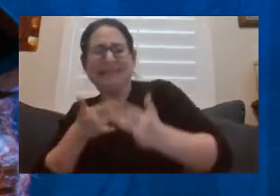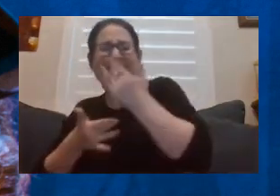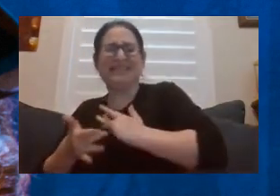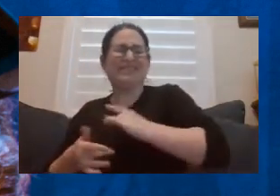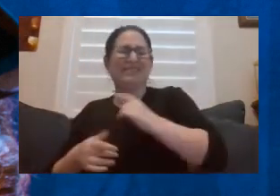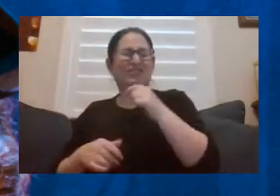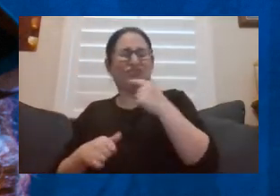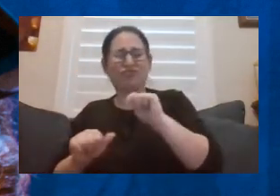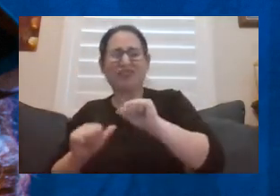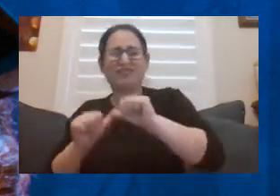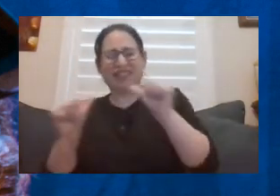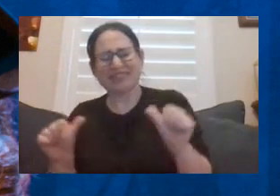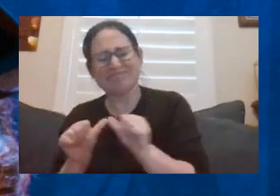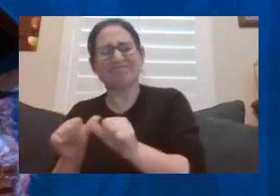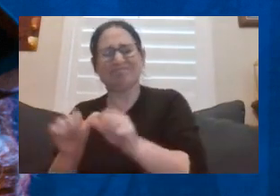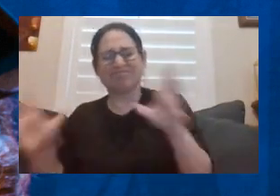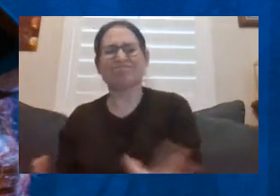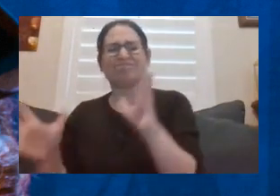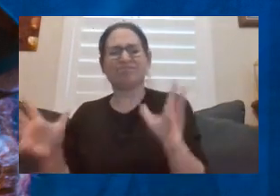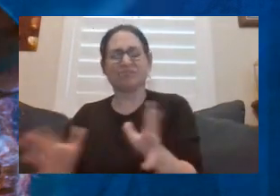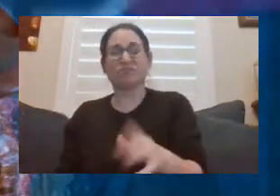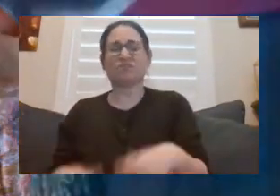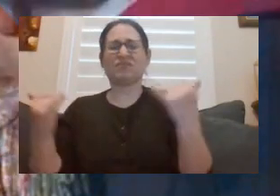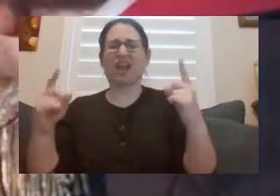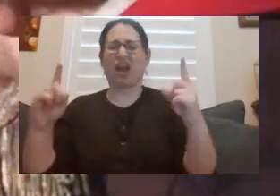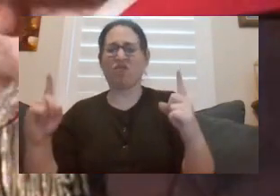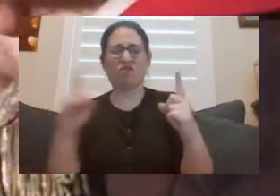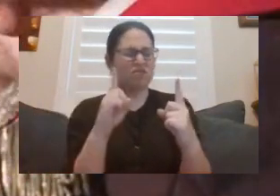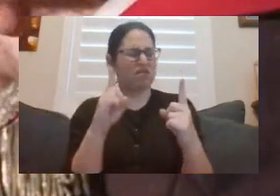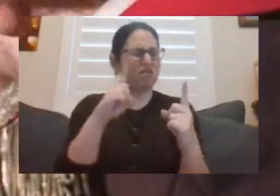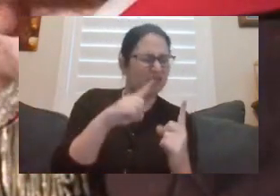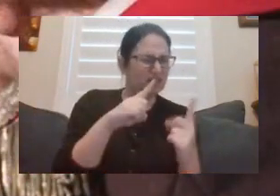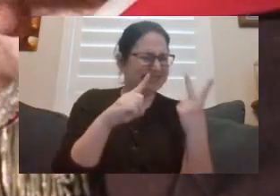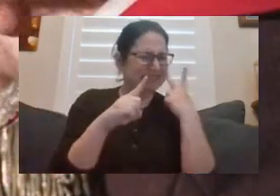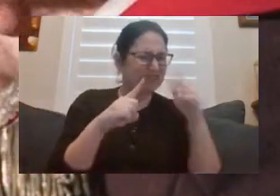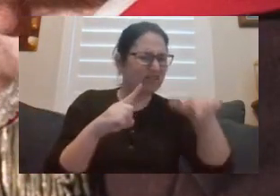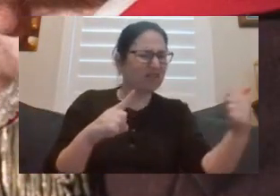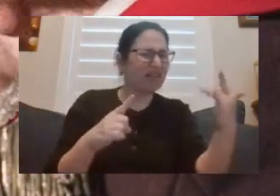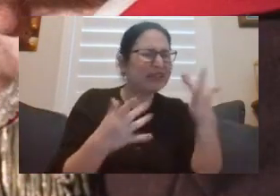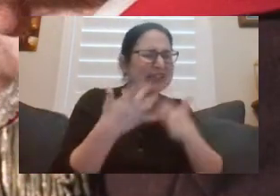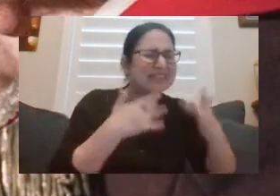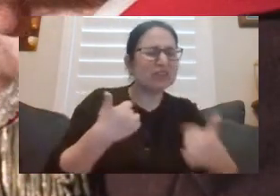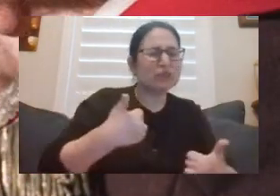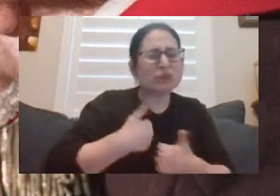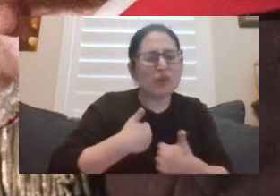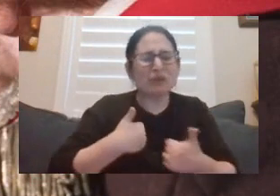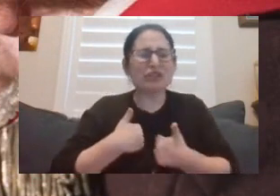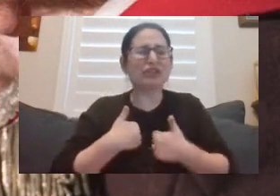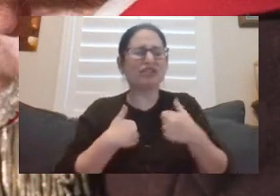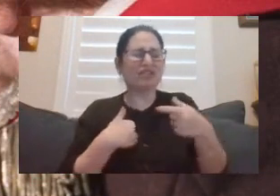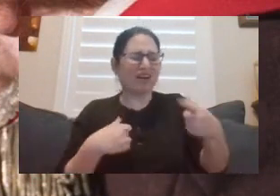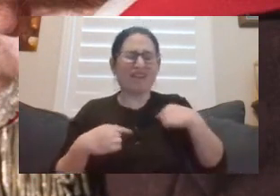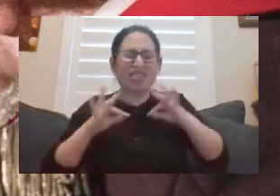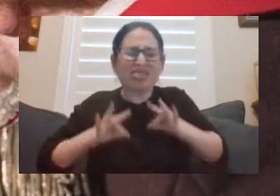desertions, and expiring enlistments. He's bent forward slightly as he moves to wrap a blanket around a particularly